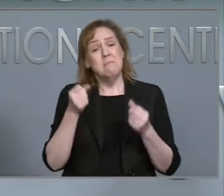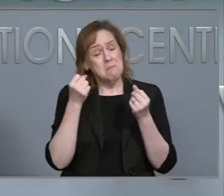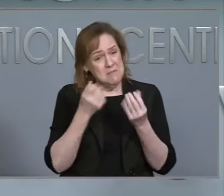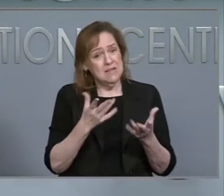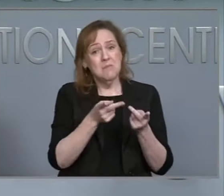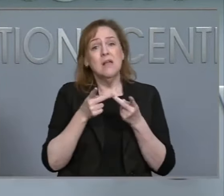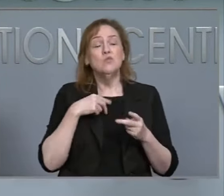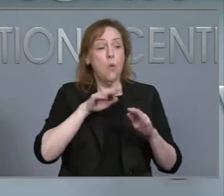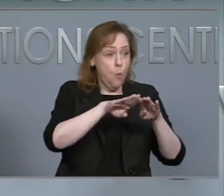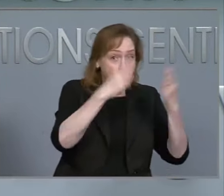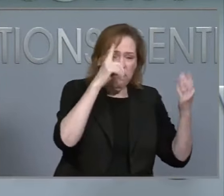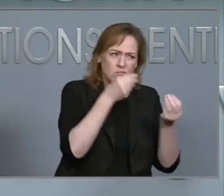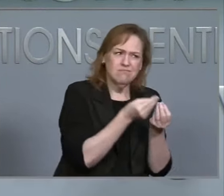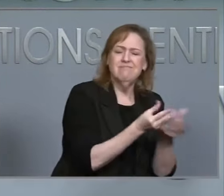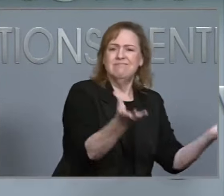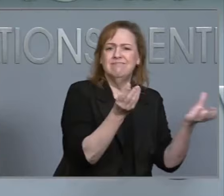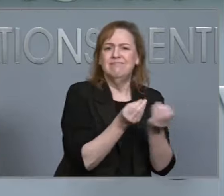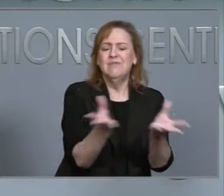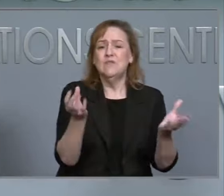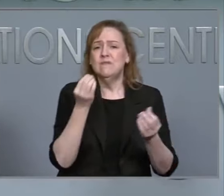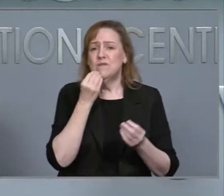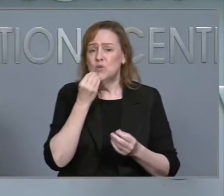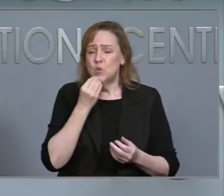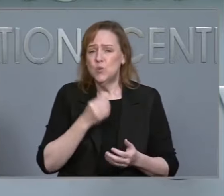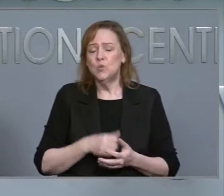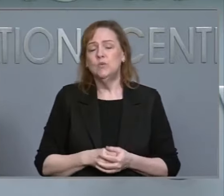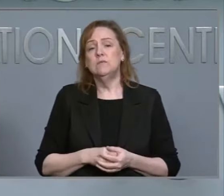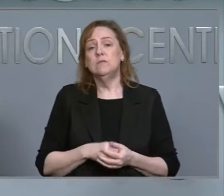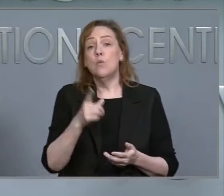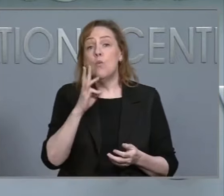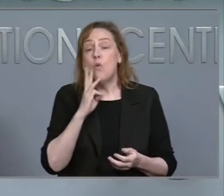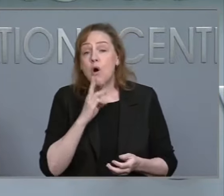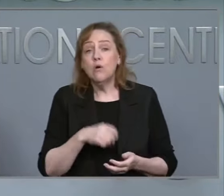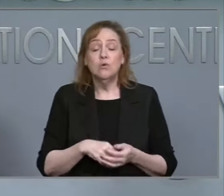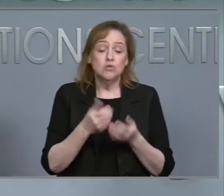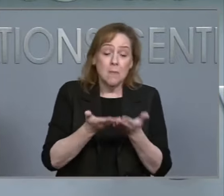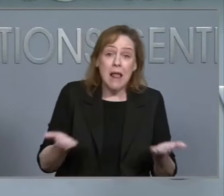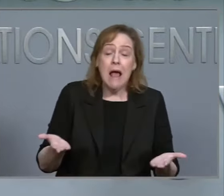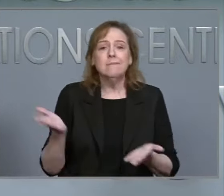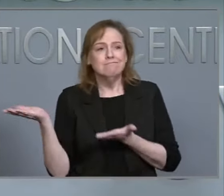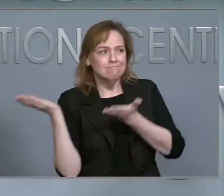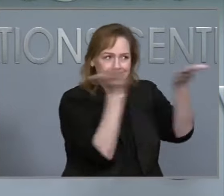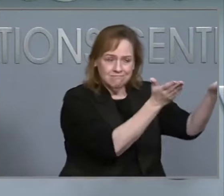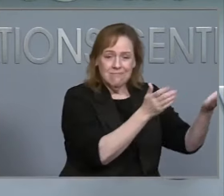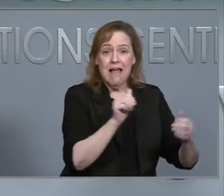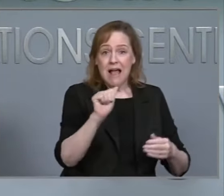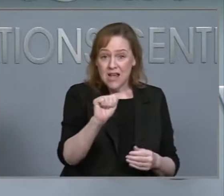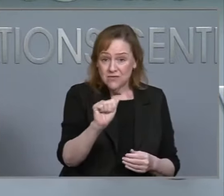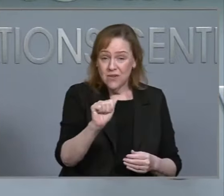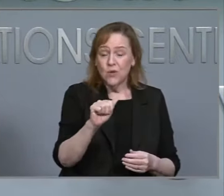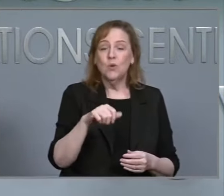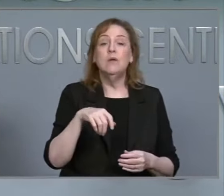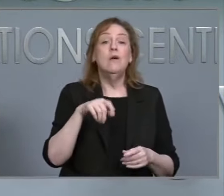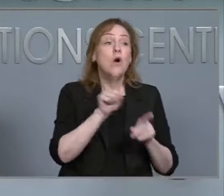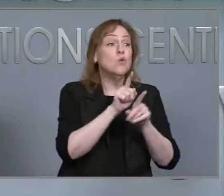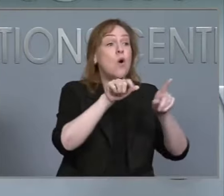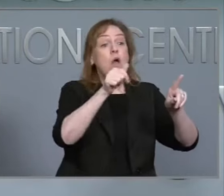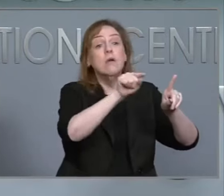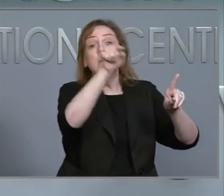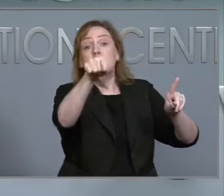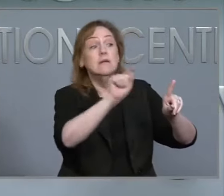Water, food, and other supplies are coming into Asheville, and they're also being airlifted from there to surrounding counties.